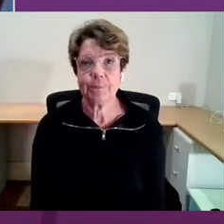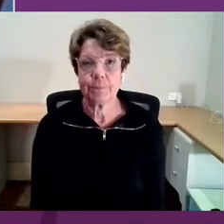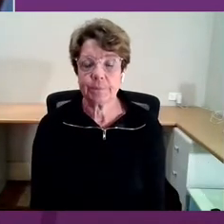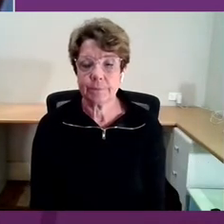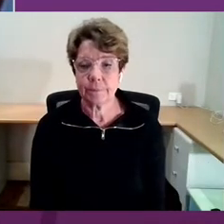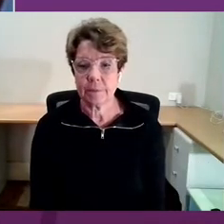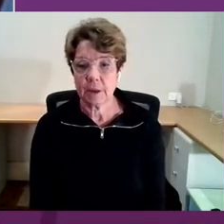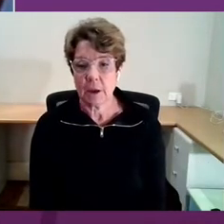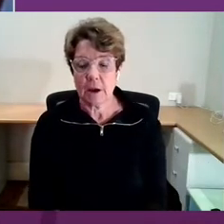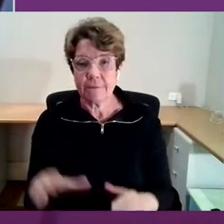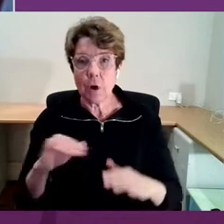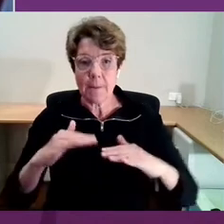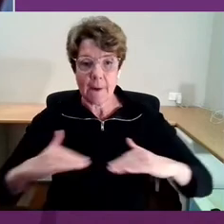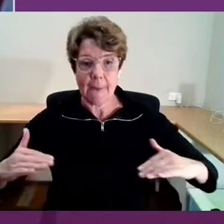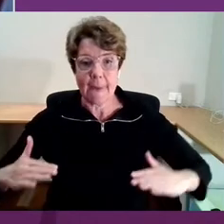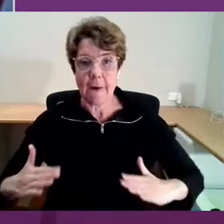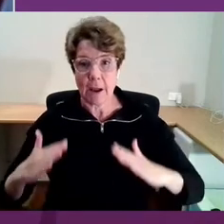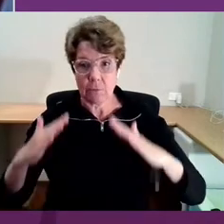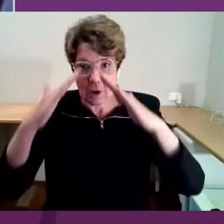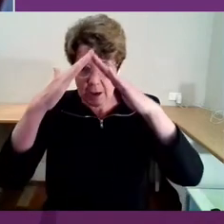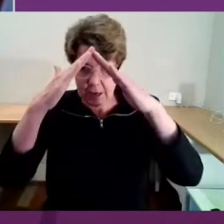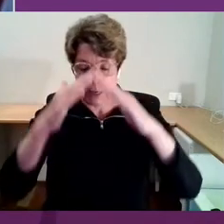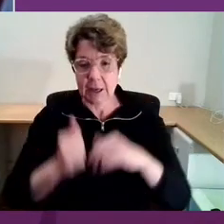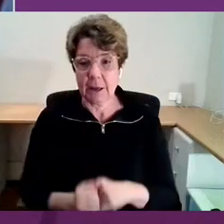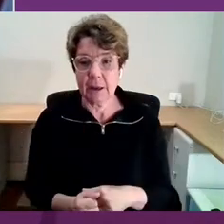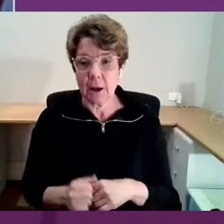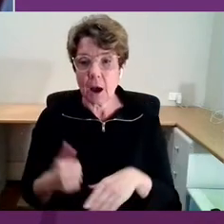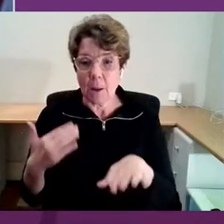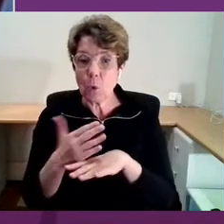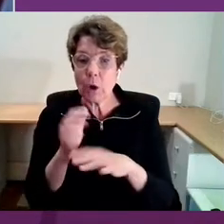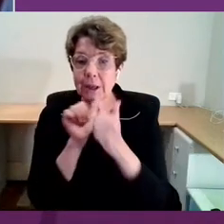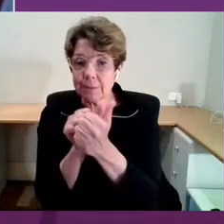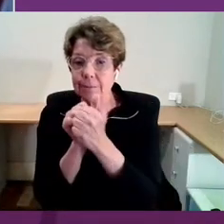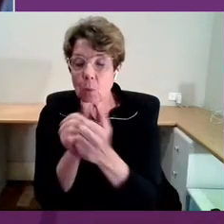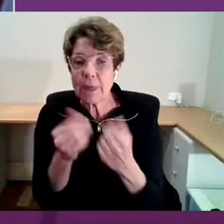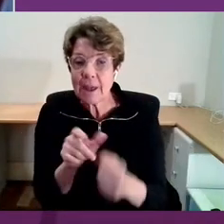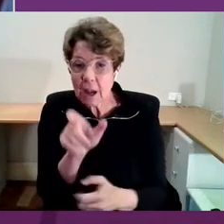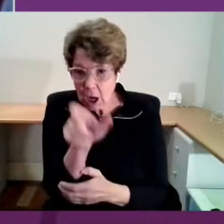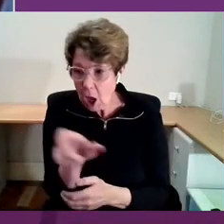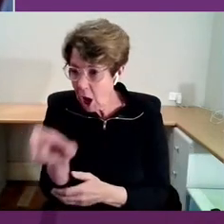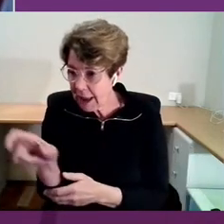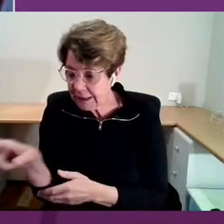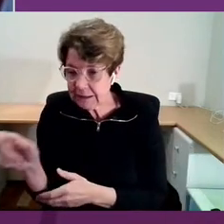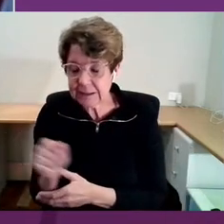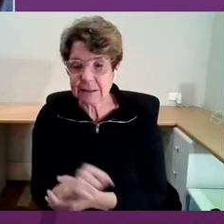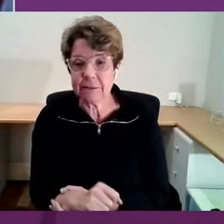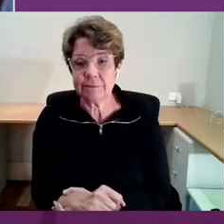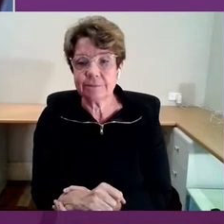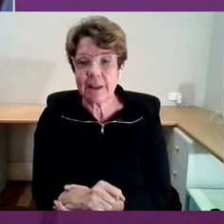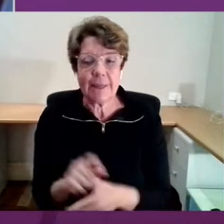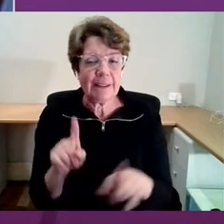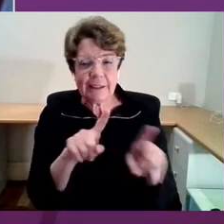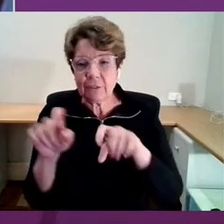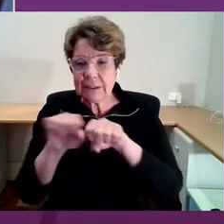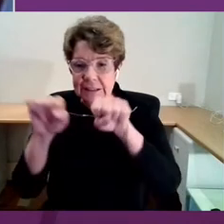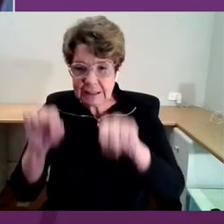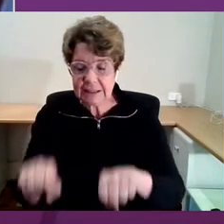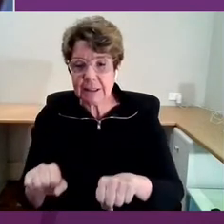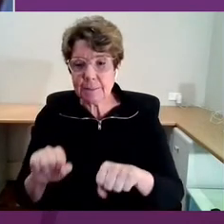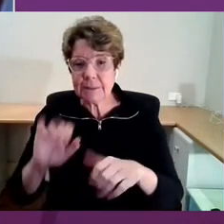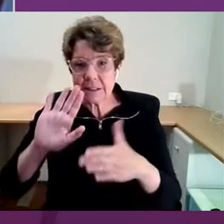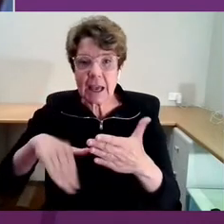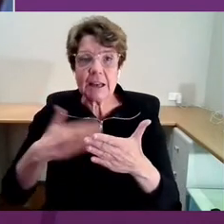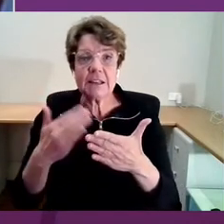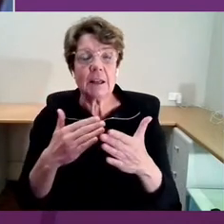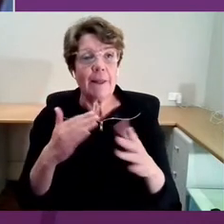where I'm working intimately with the client and there's a whole level of systems until I get to a policymaker